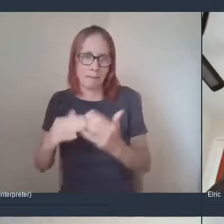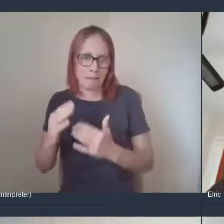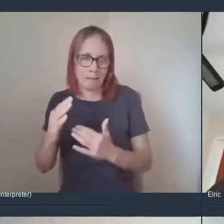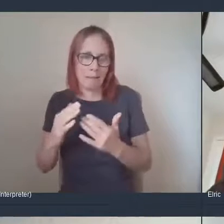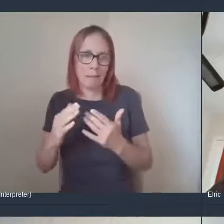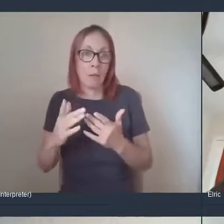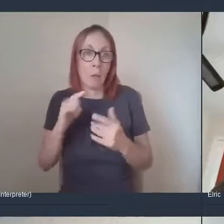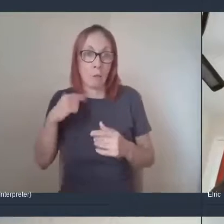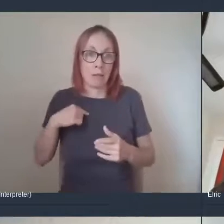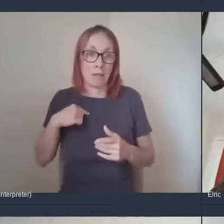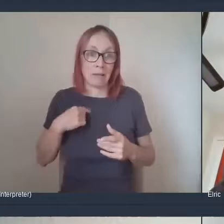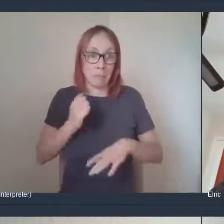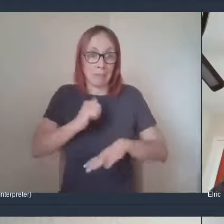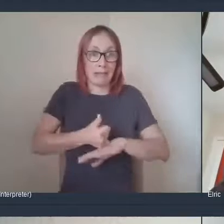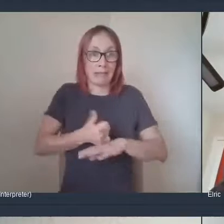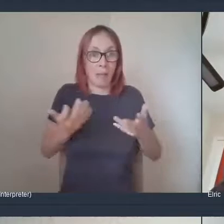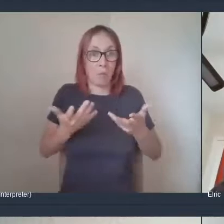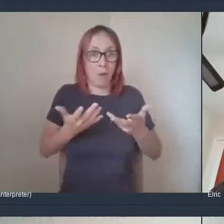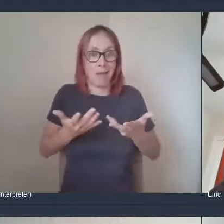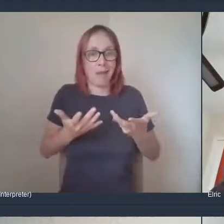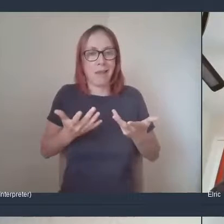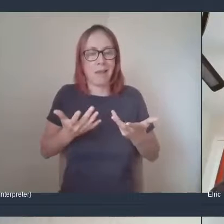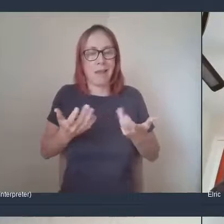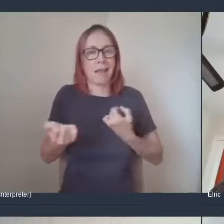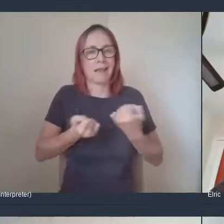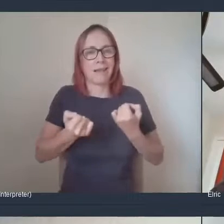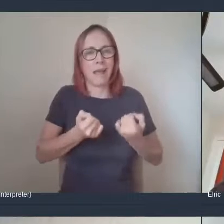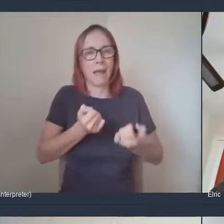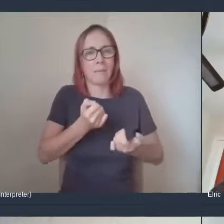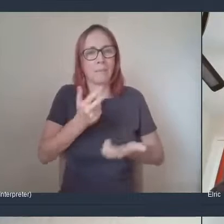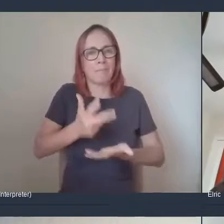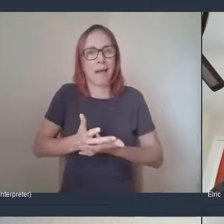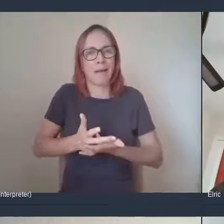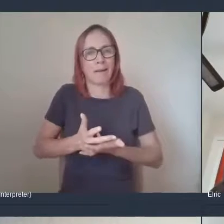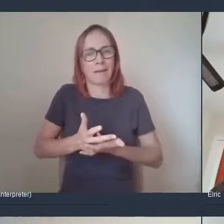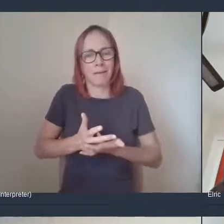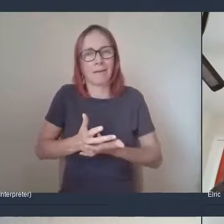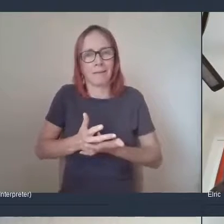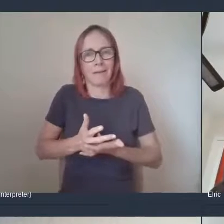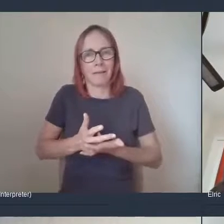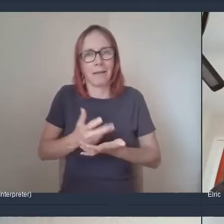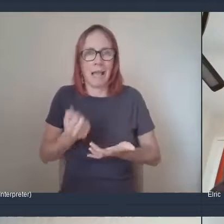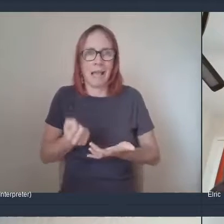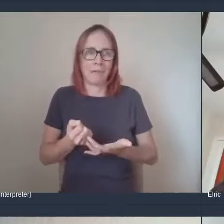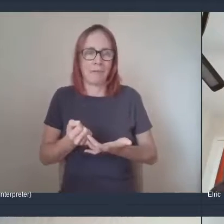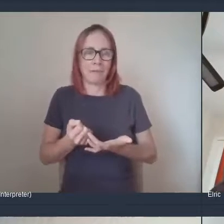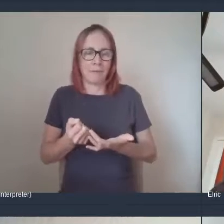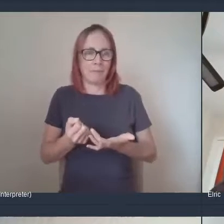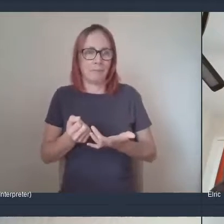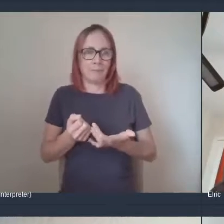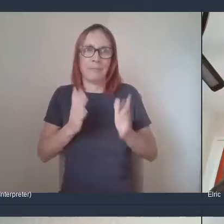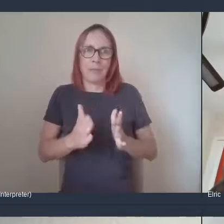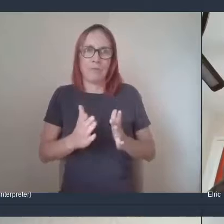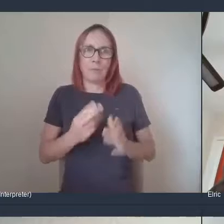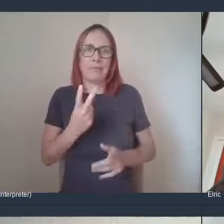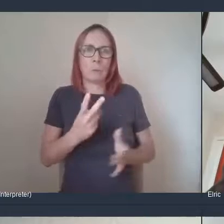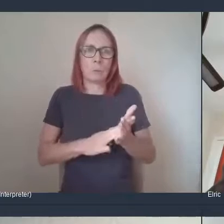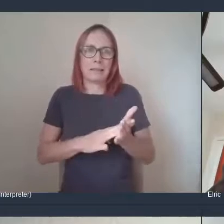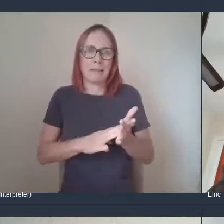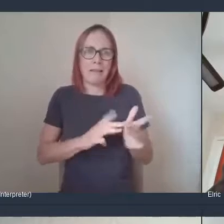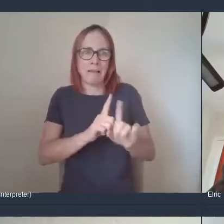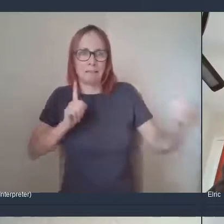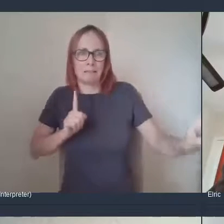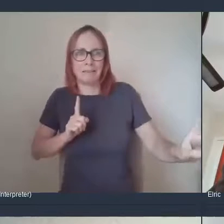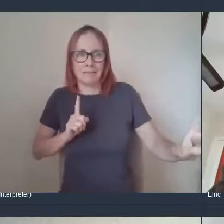park. So we're obviously all social distancing. We've got the markers set out for the two metre distancing out in the car